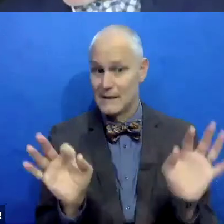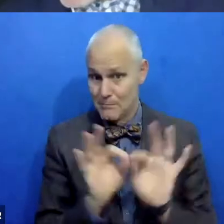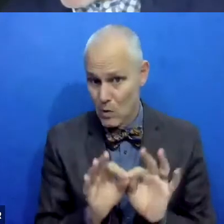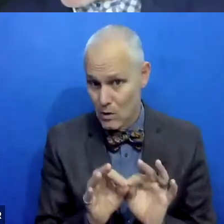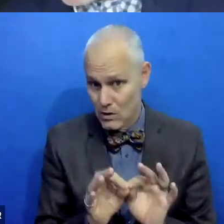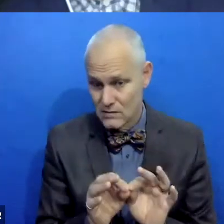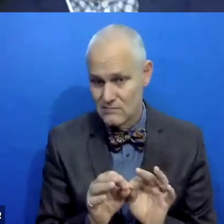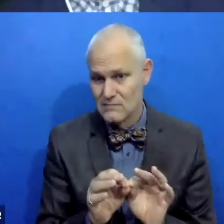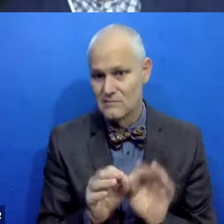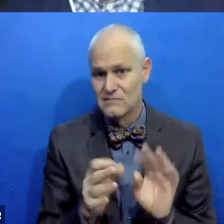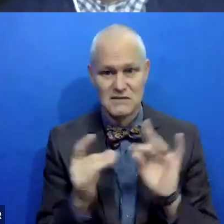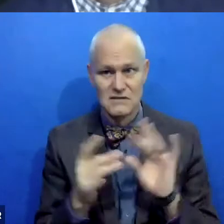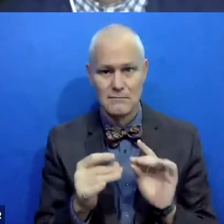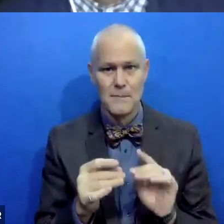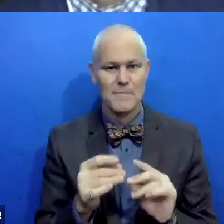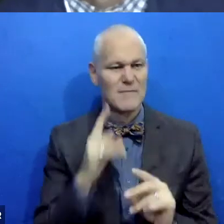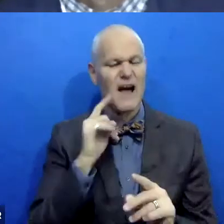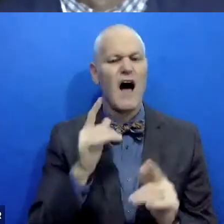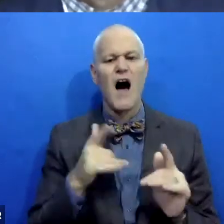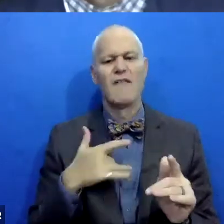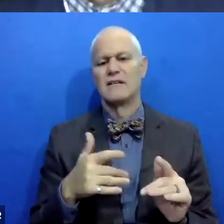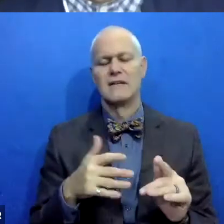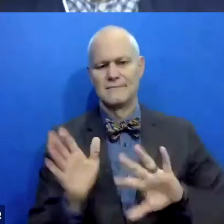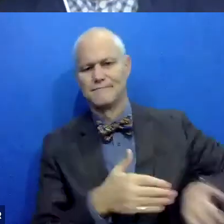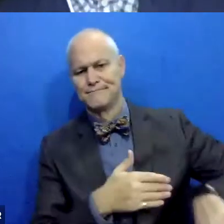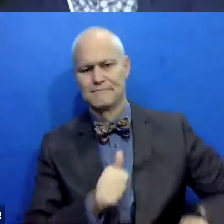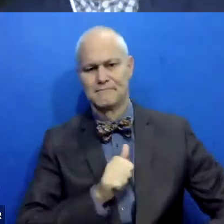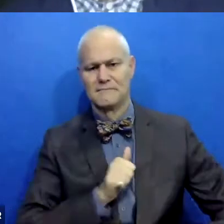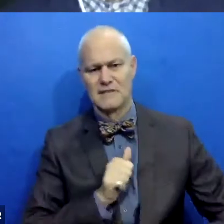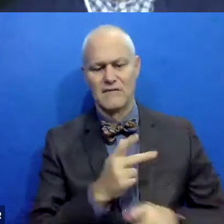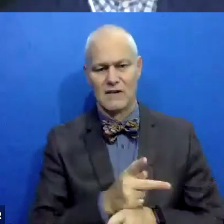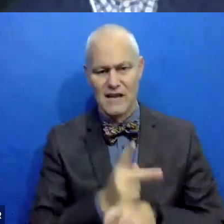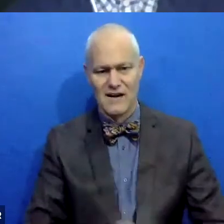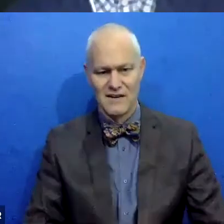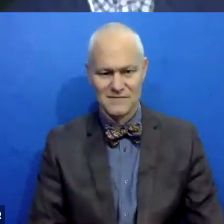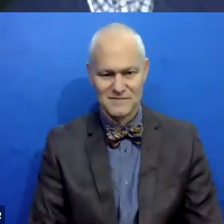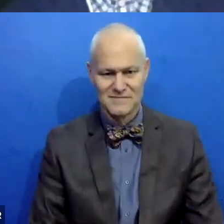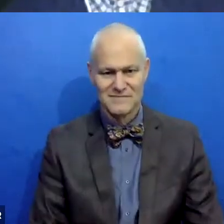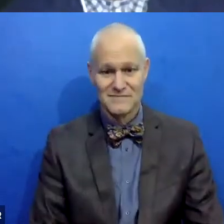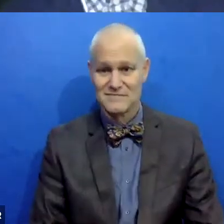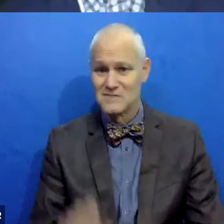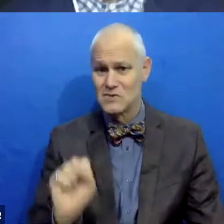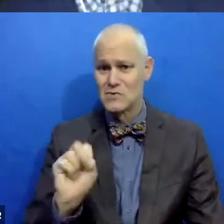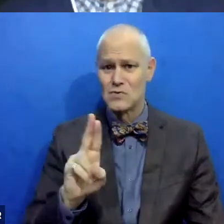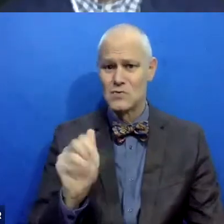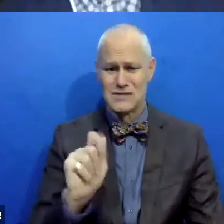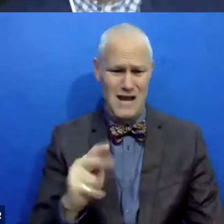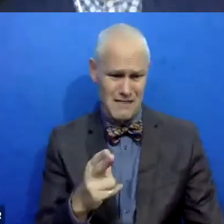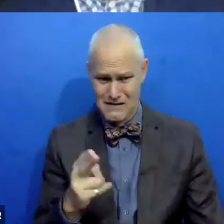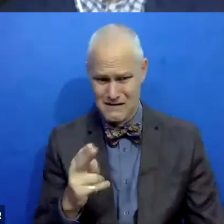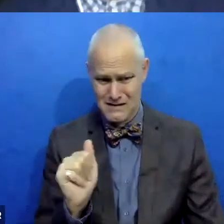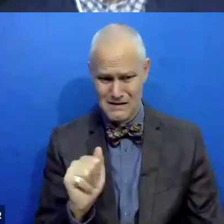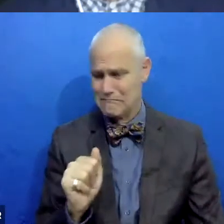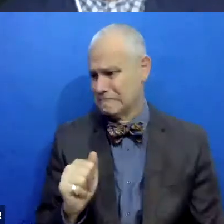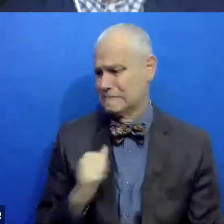this? Cause I think it gets skipped over a lot of these conversations. Chris, I keep going first. I hope that's okay. It's, um, it's, it was